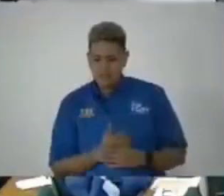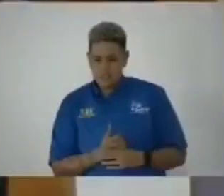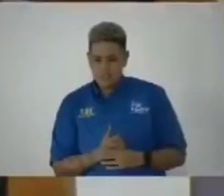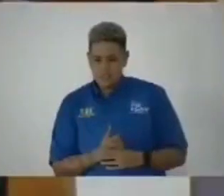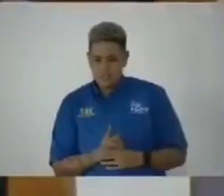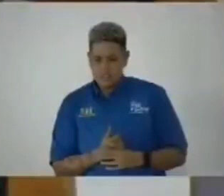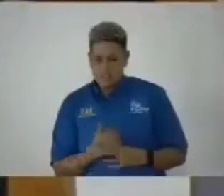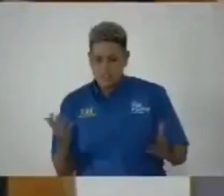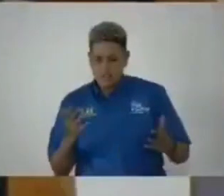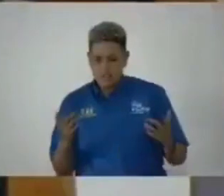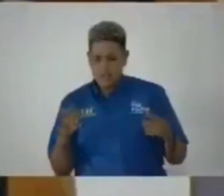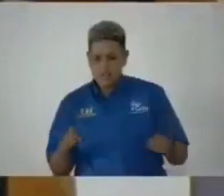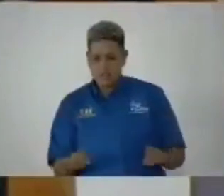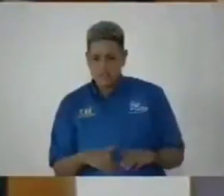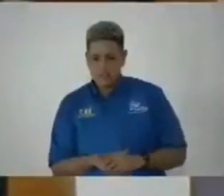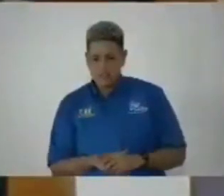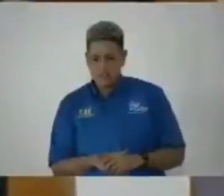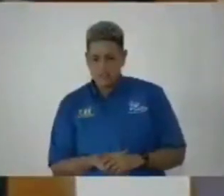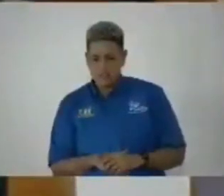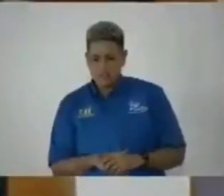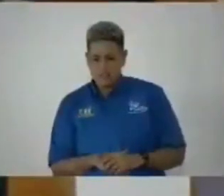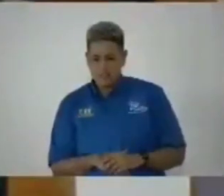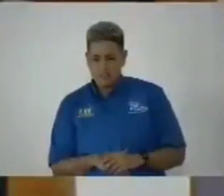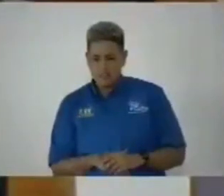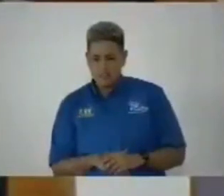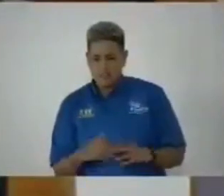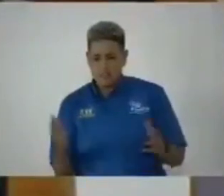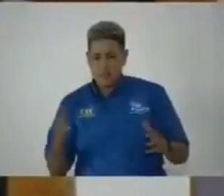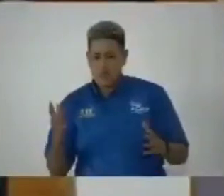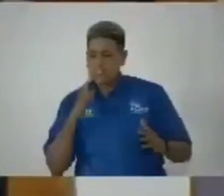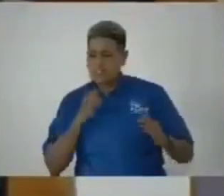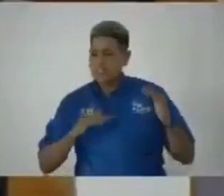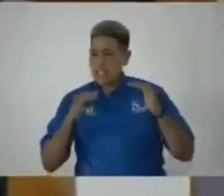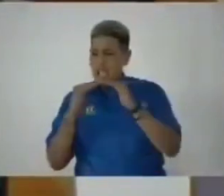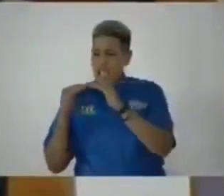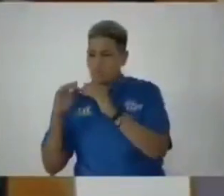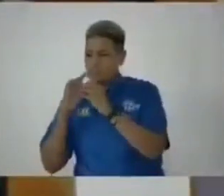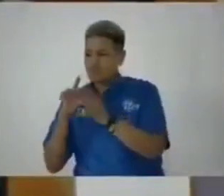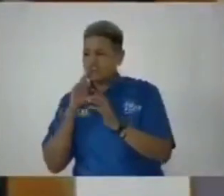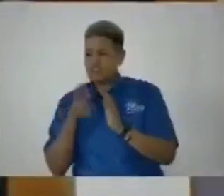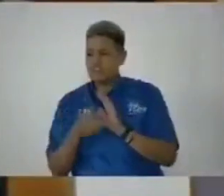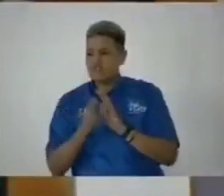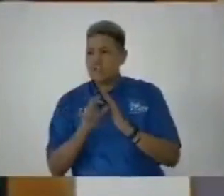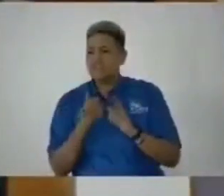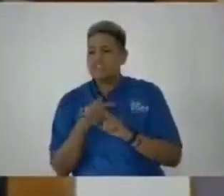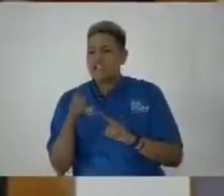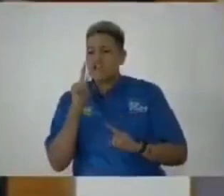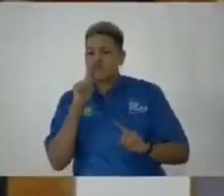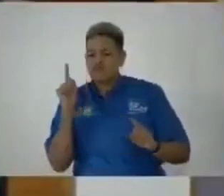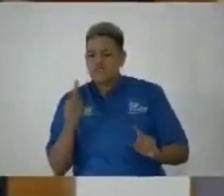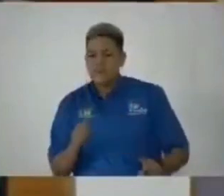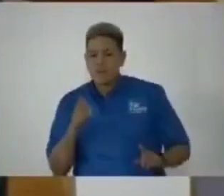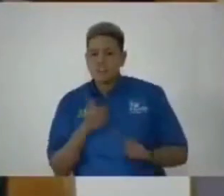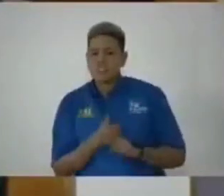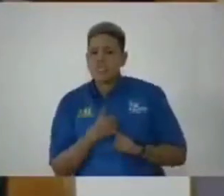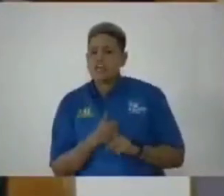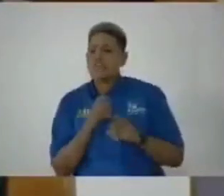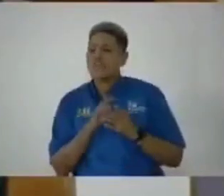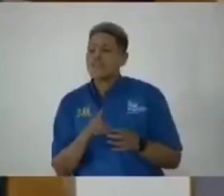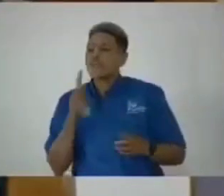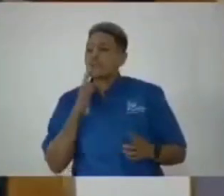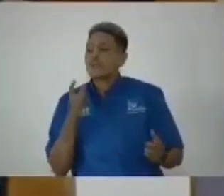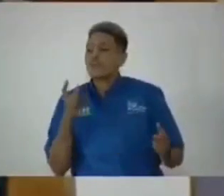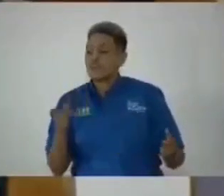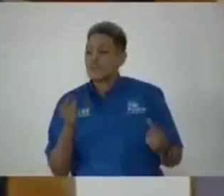What is happening? What is the equity in revising a report when you do it for